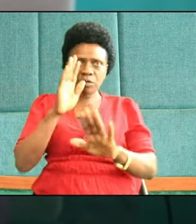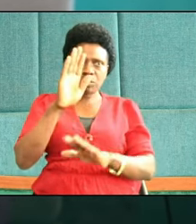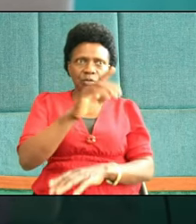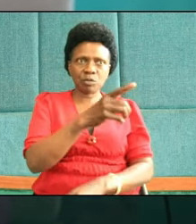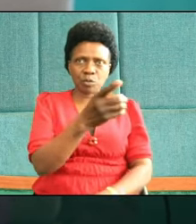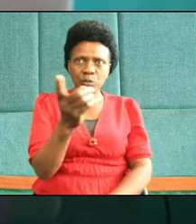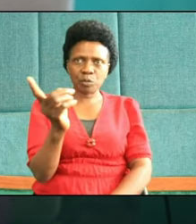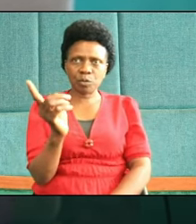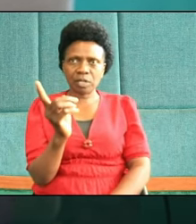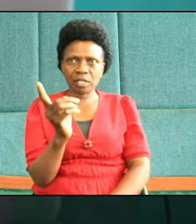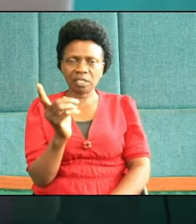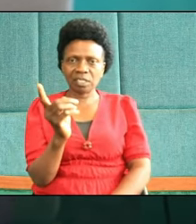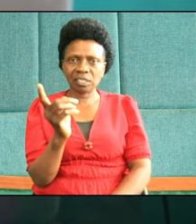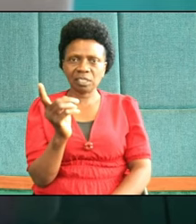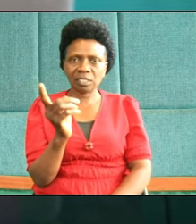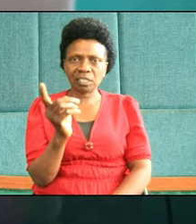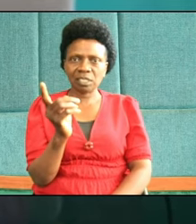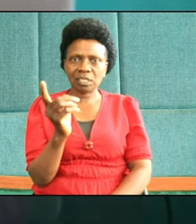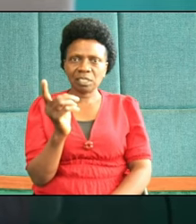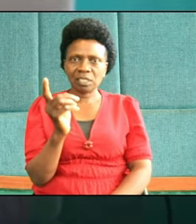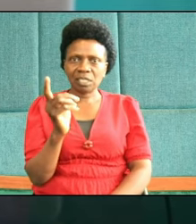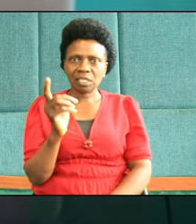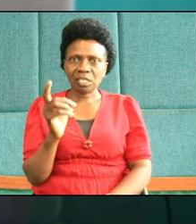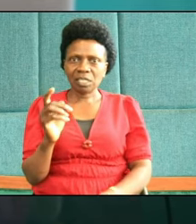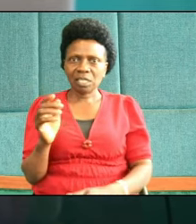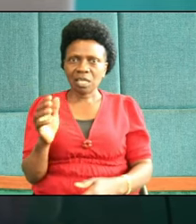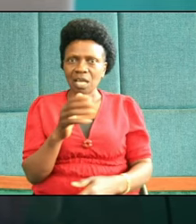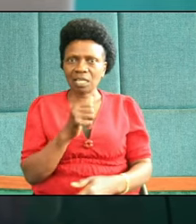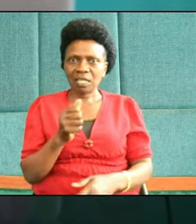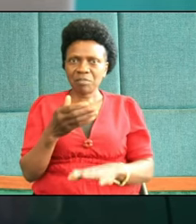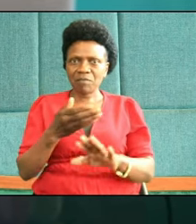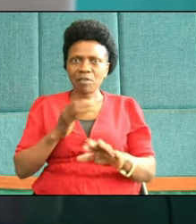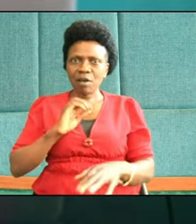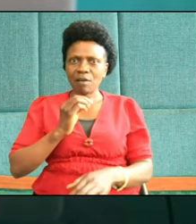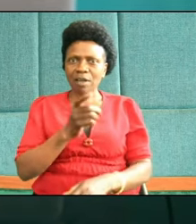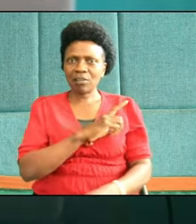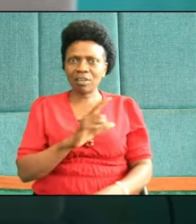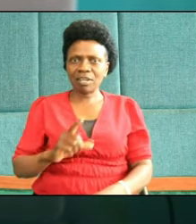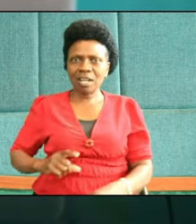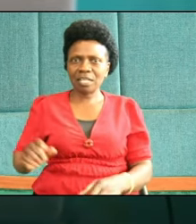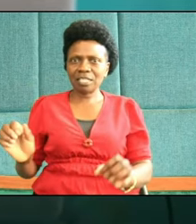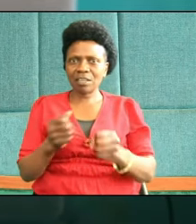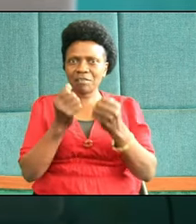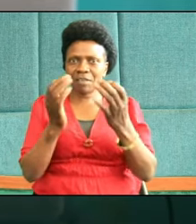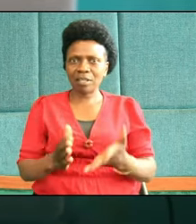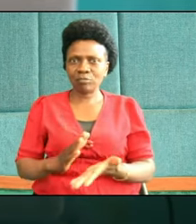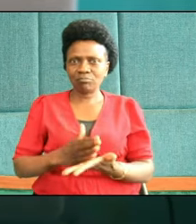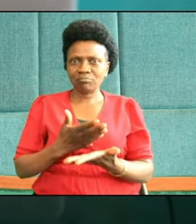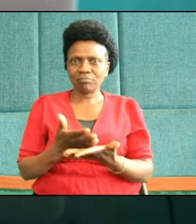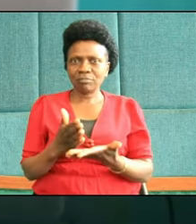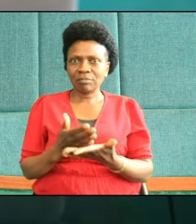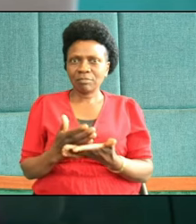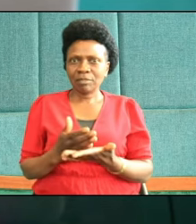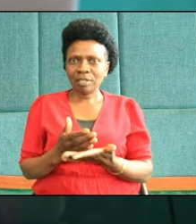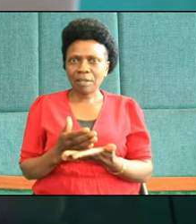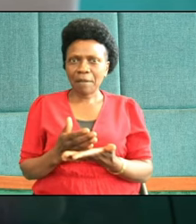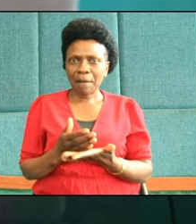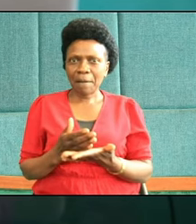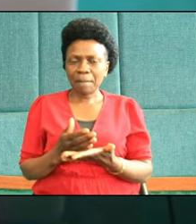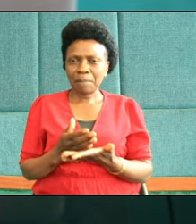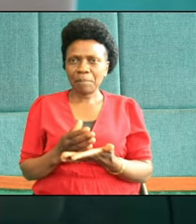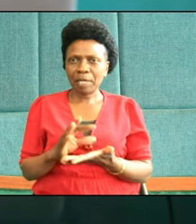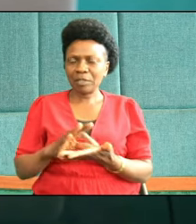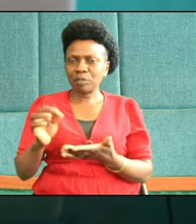and before our Lord and Savior. And even to share this bread of life this morning